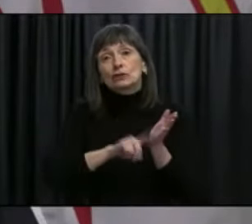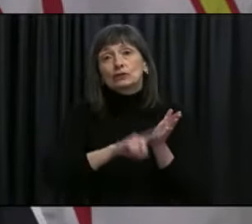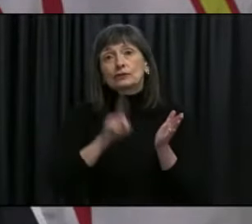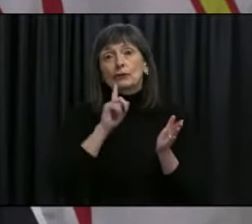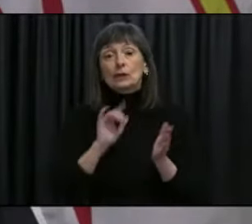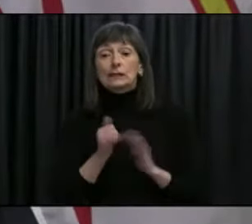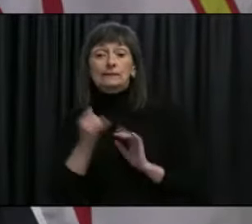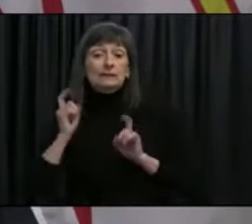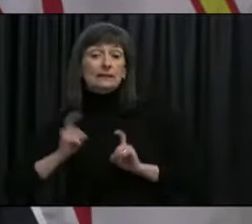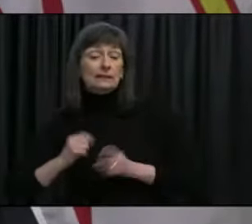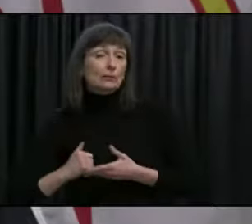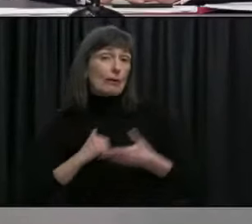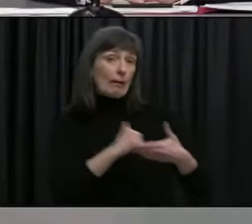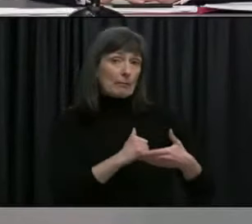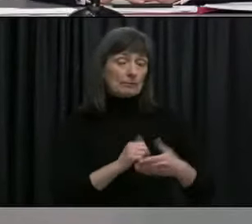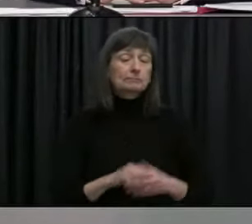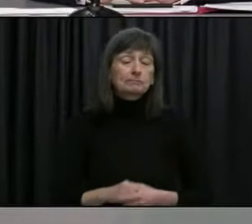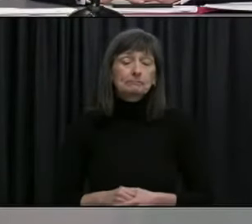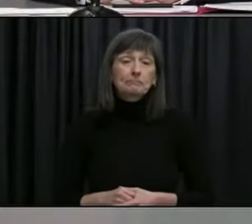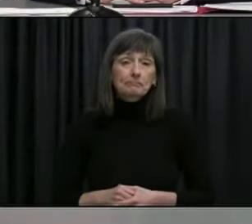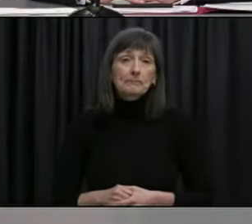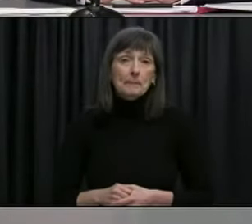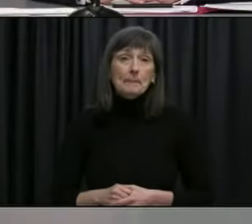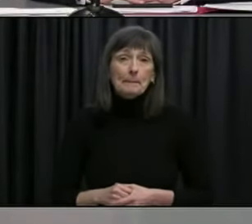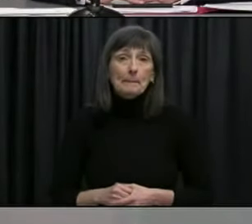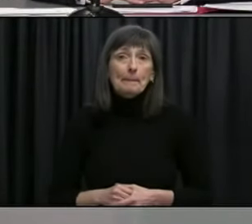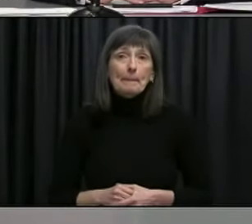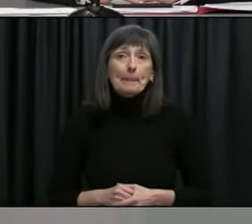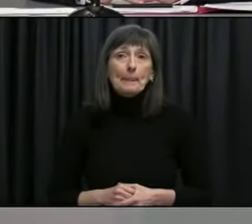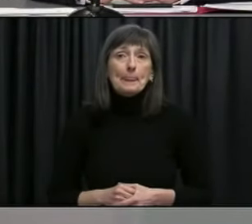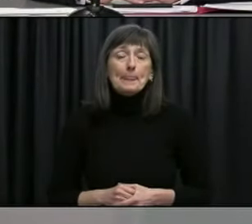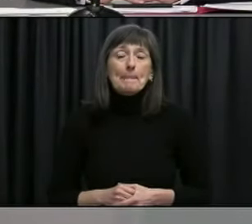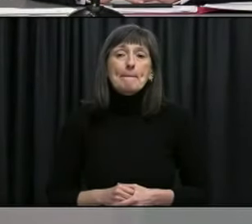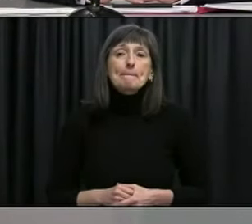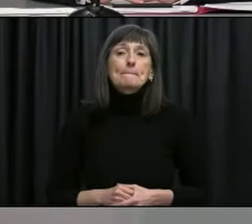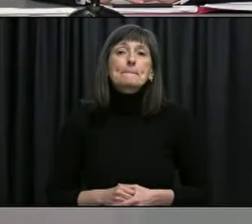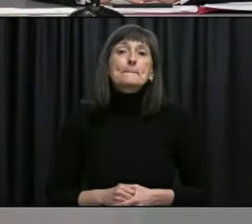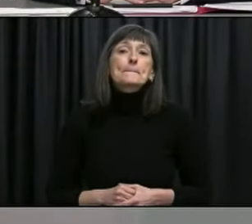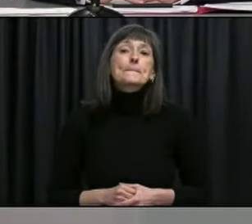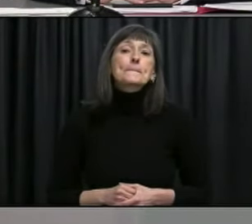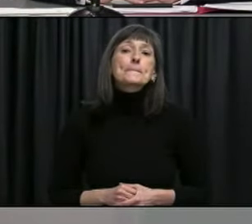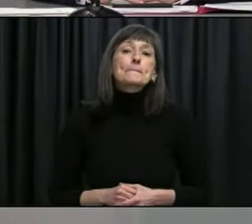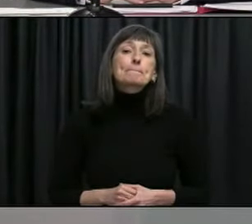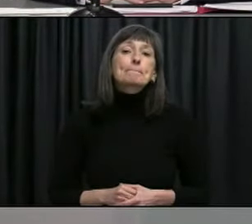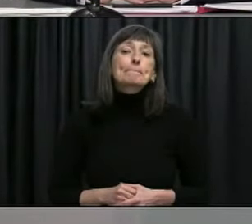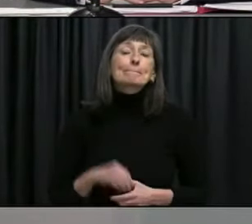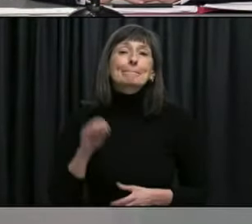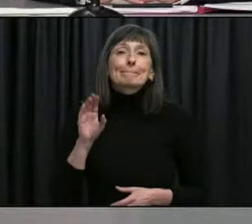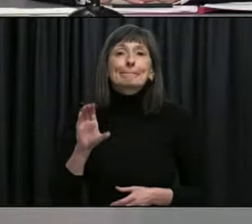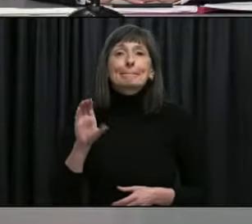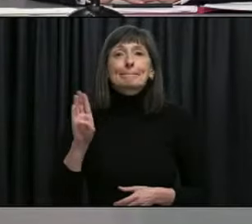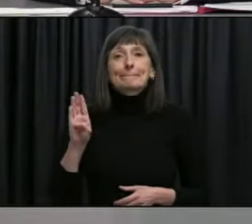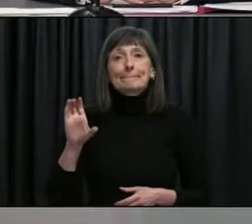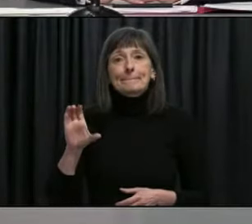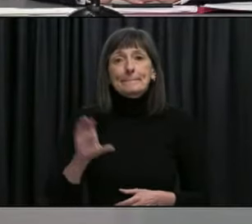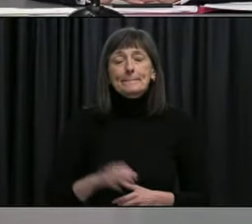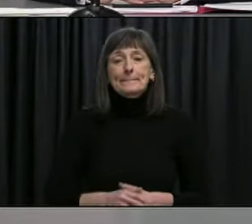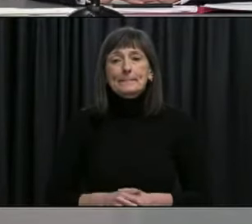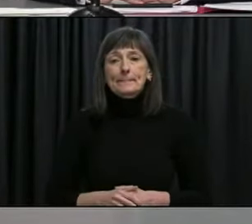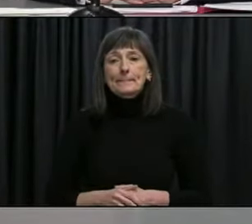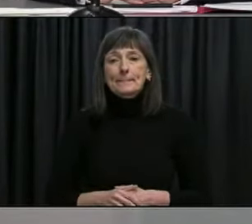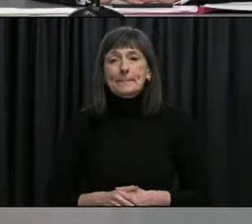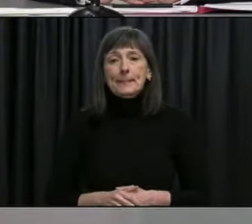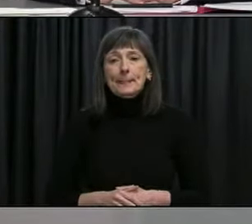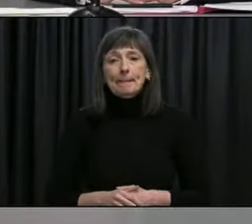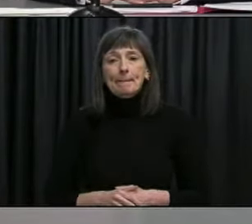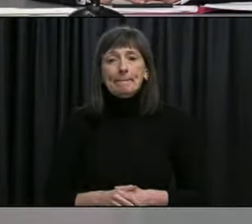peter cowan with cbc do you have a final question